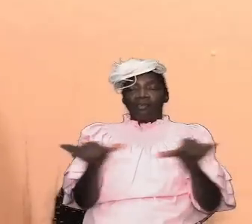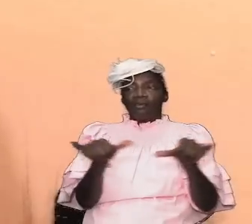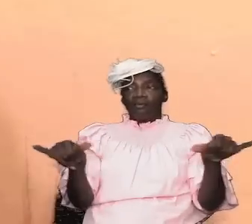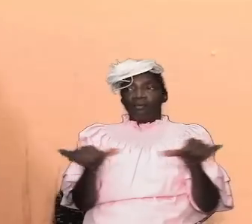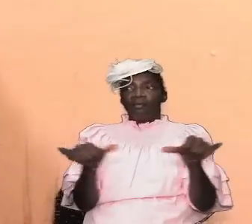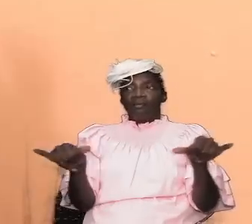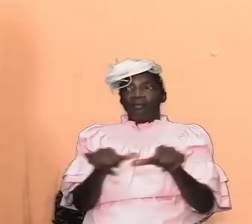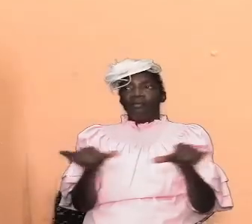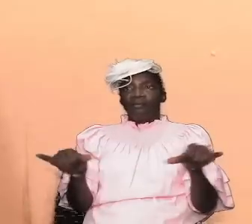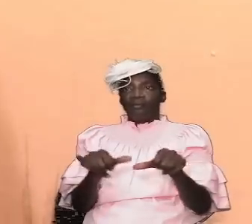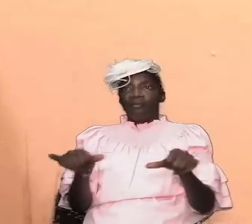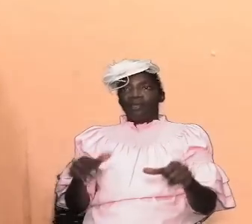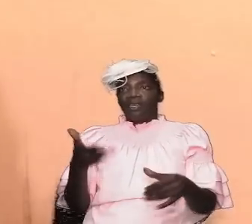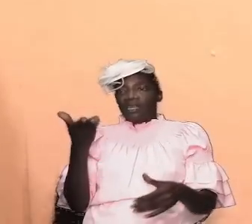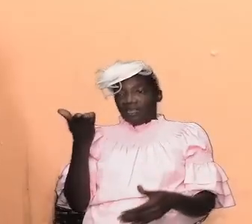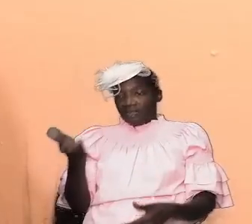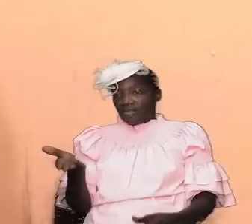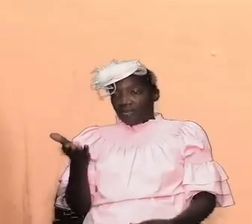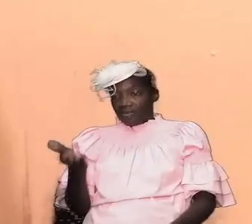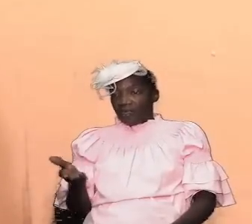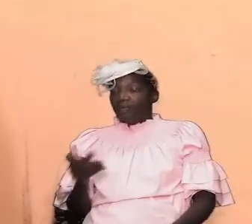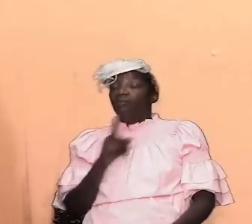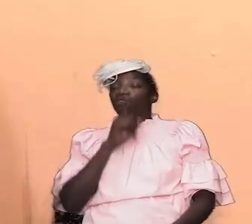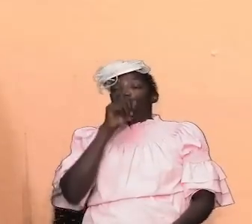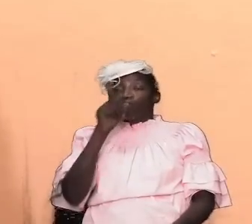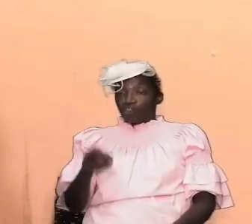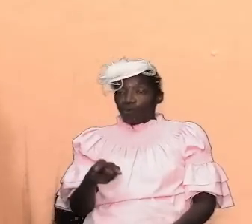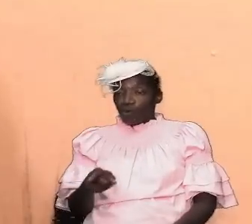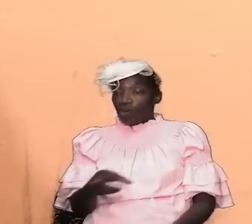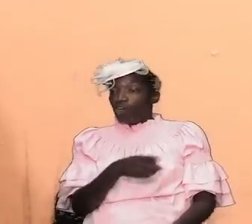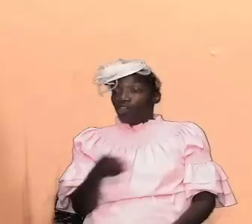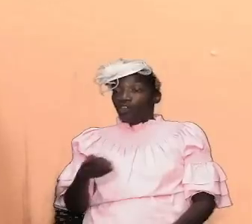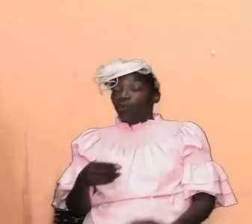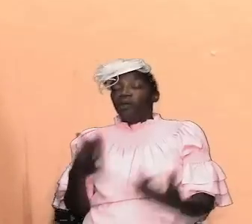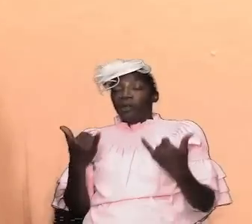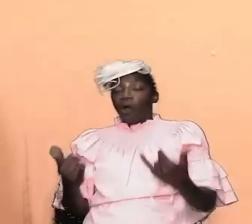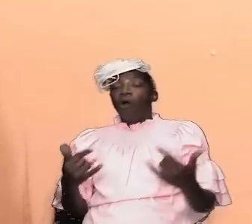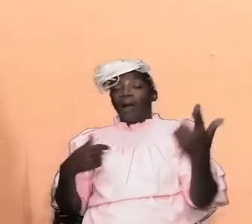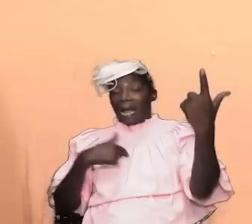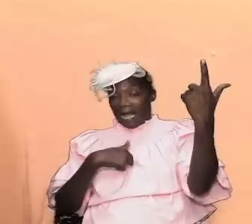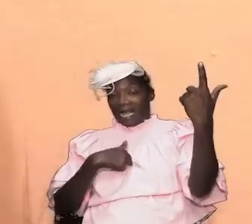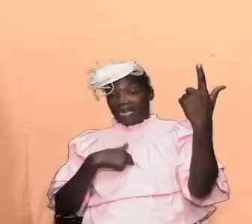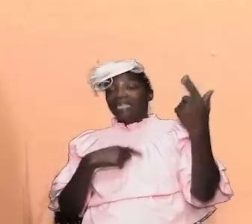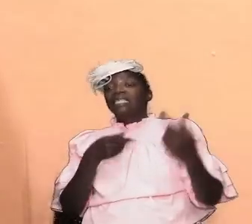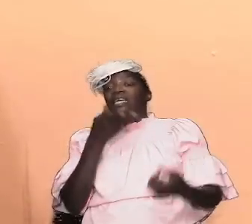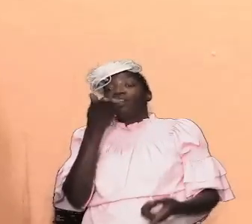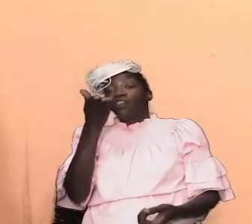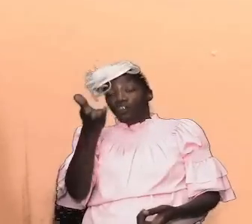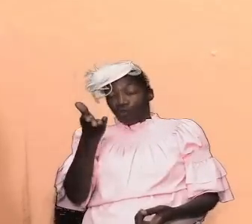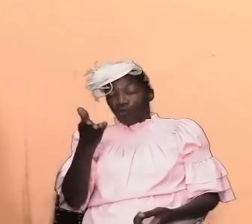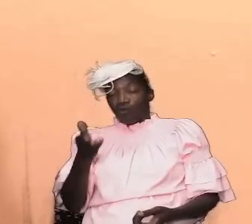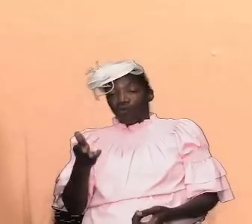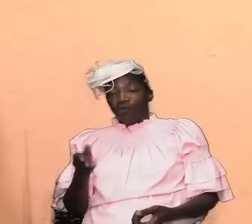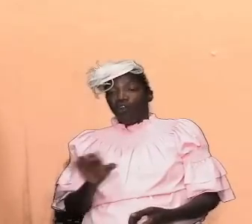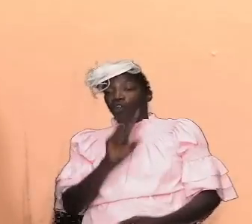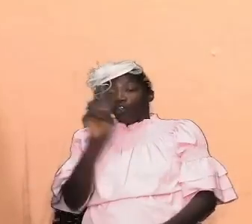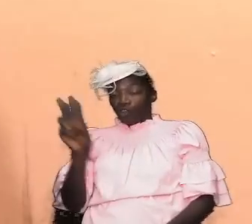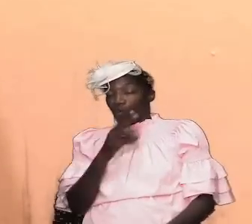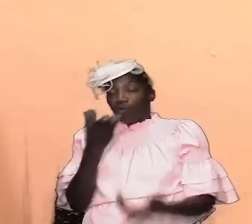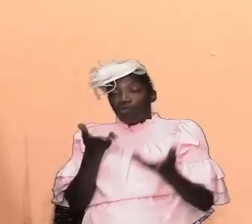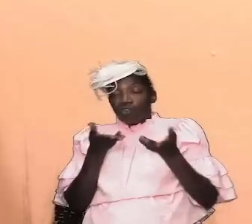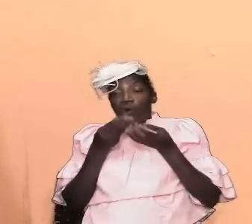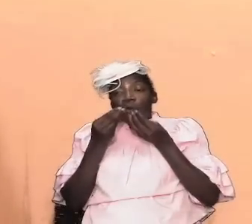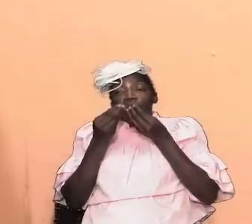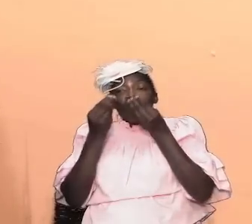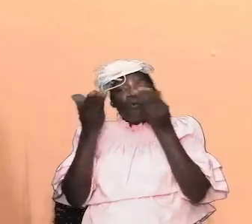this this must be that make sure that you do it oh i tell you to do it use dimensions that i give you